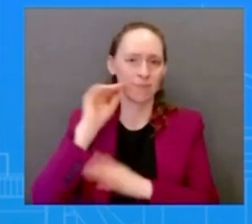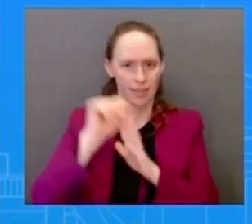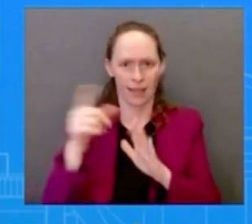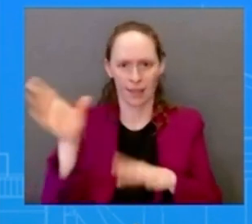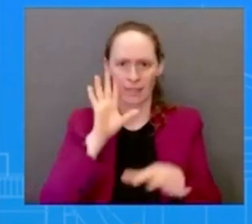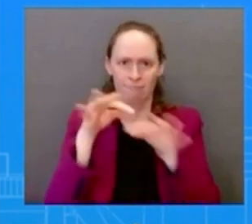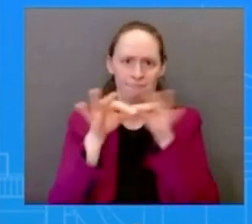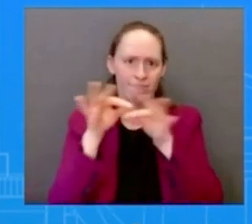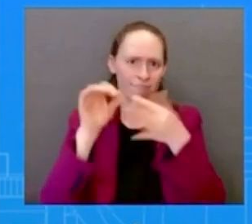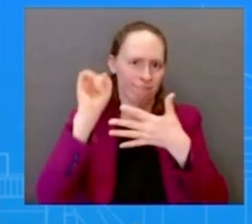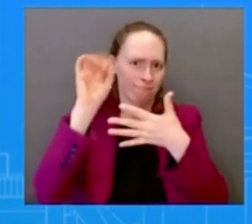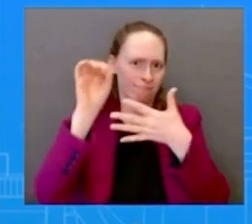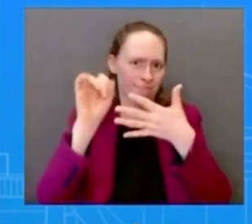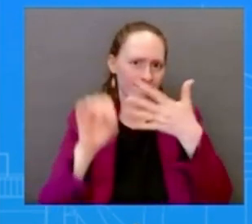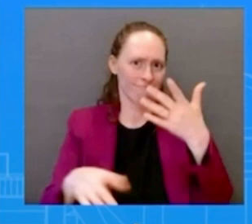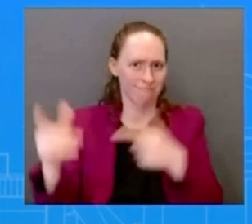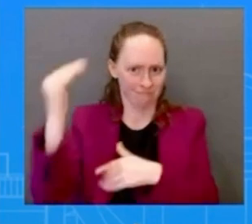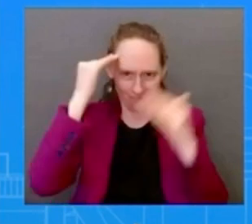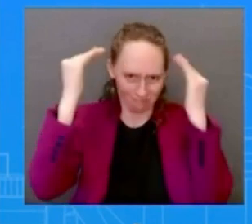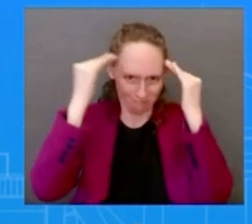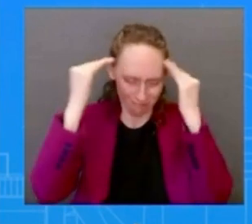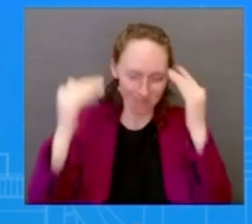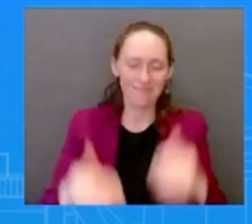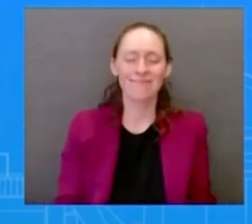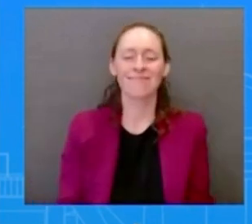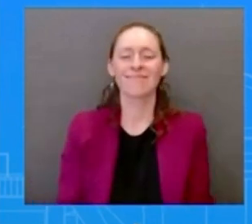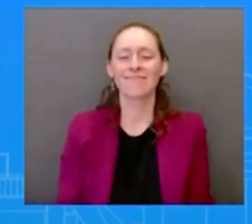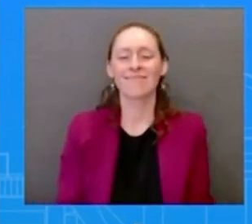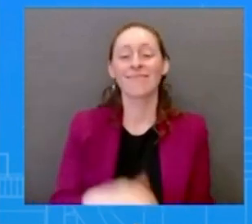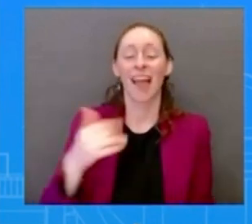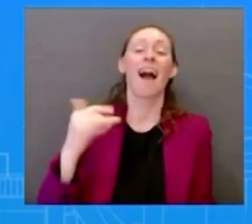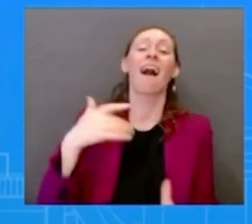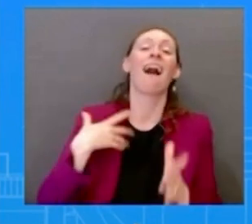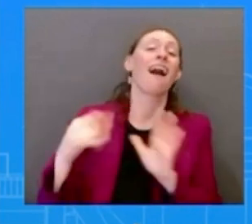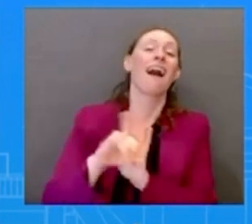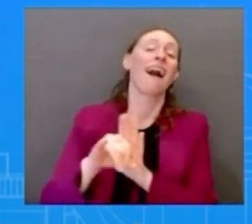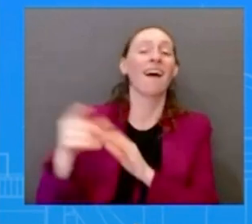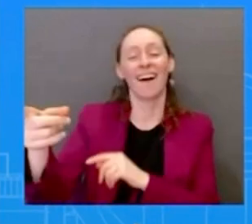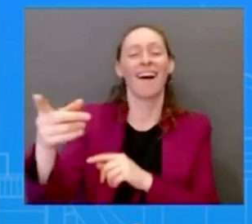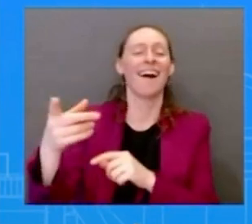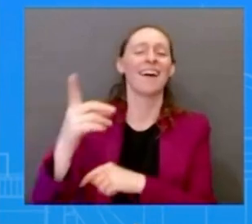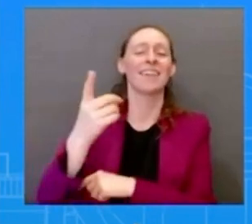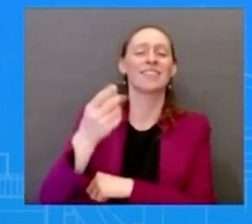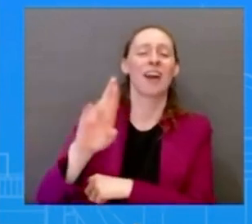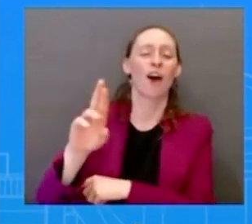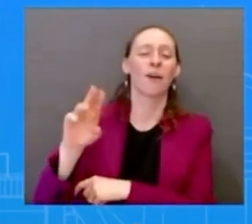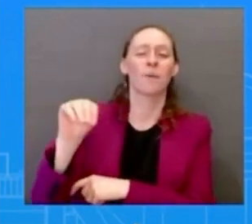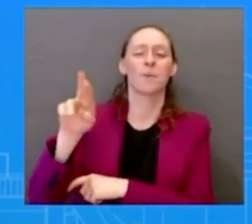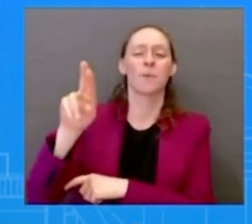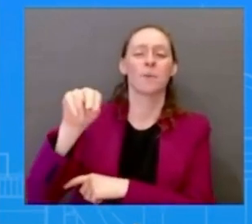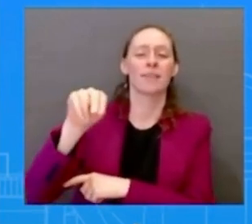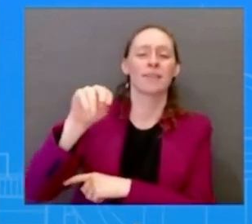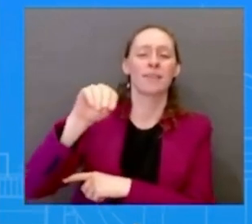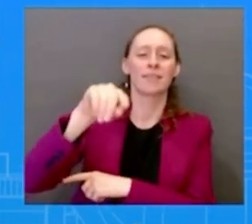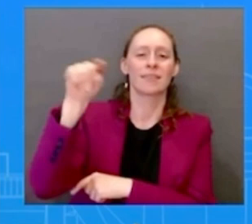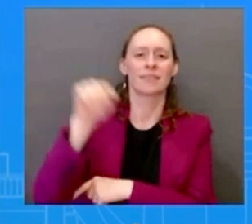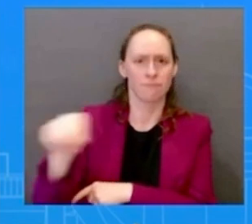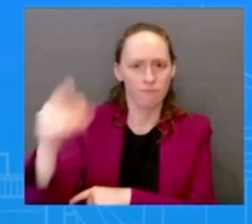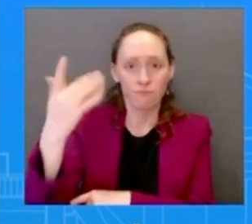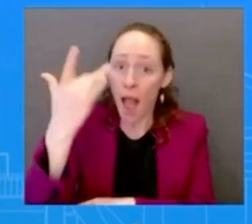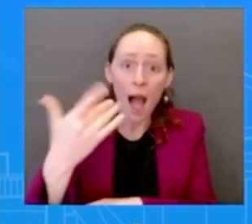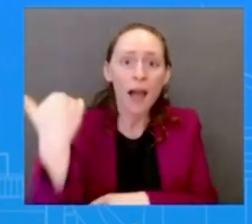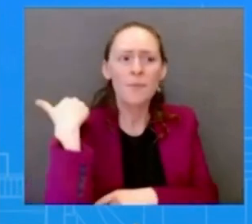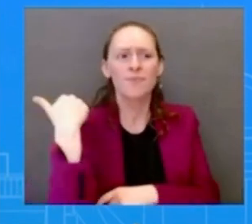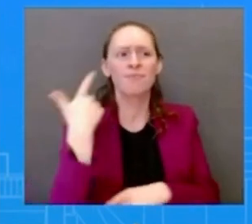affectionately call him Dr. Munoz for his leadership during the early days when we were still in the throes of uh the COVID pandemic